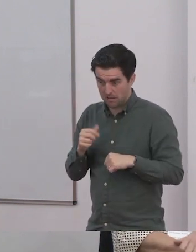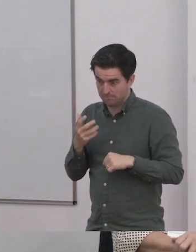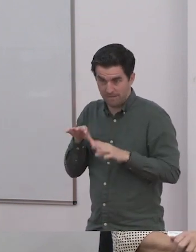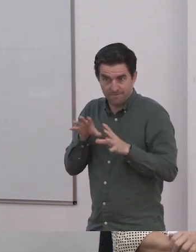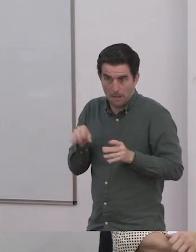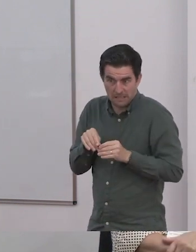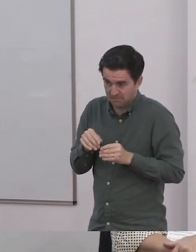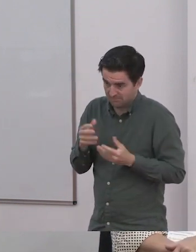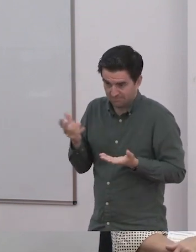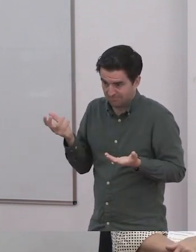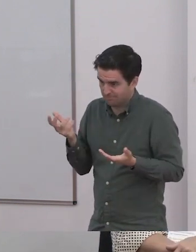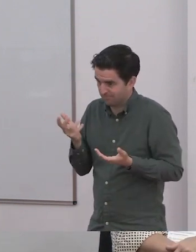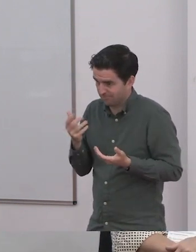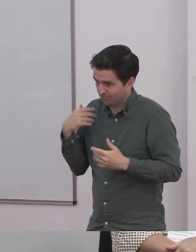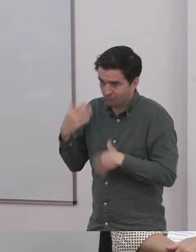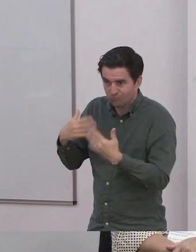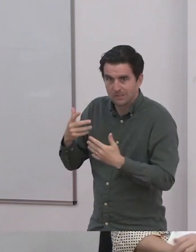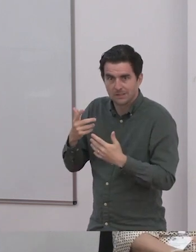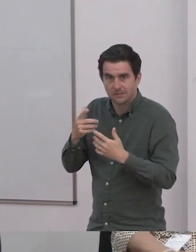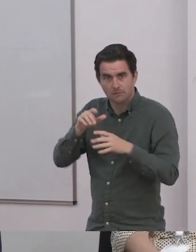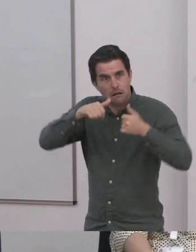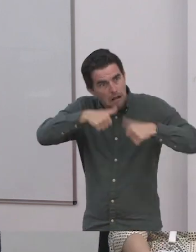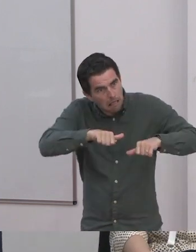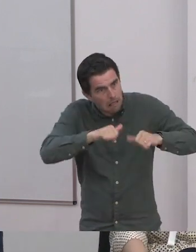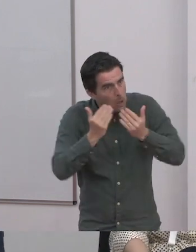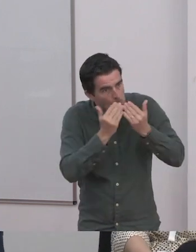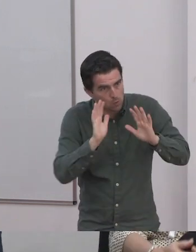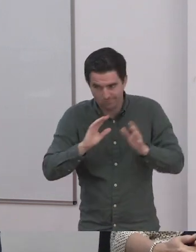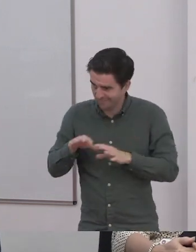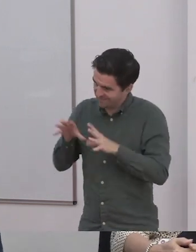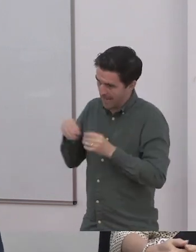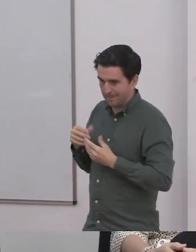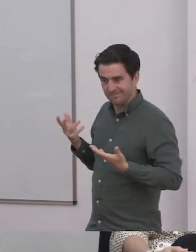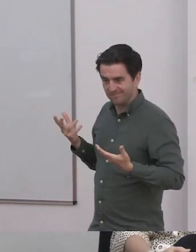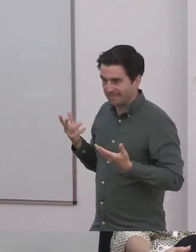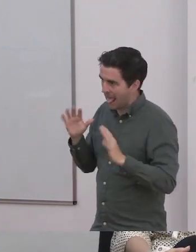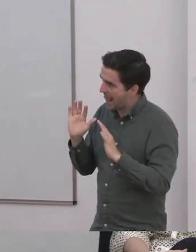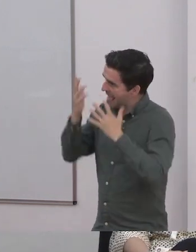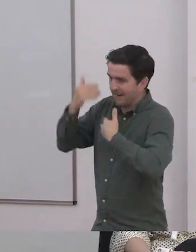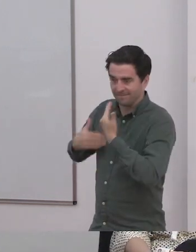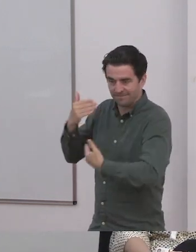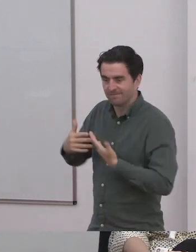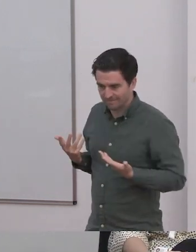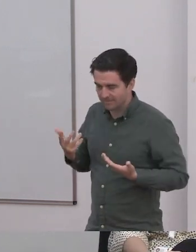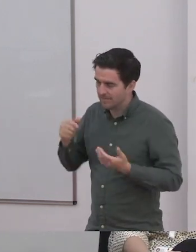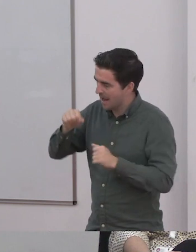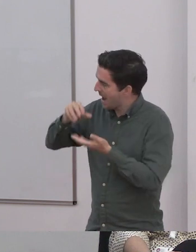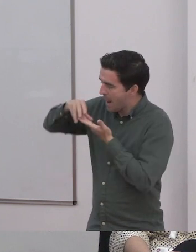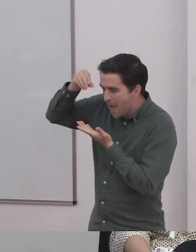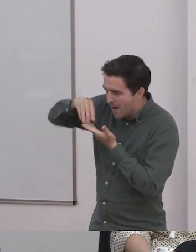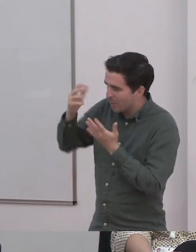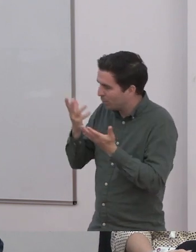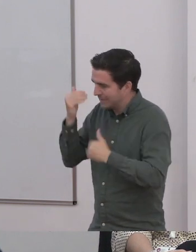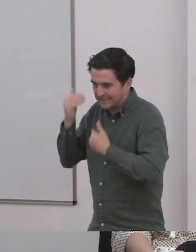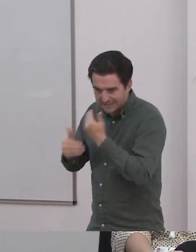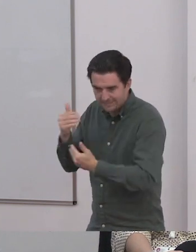And learning from what comes up. One thing we do from the educator's perspective, because it's not laissez-faire. We do have oversight.